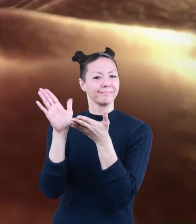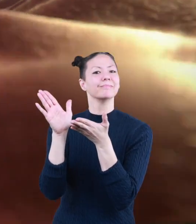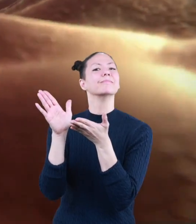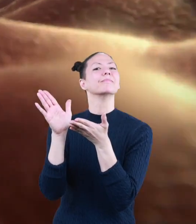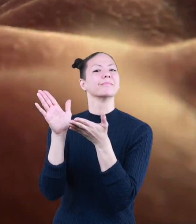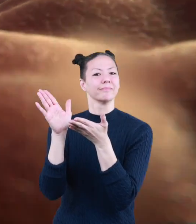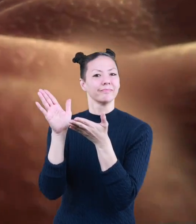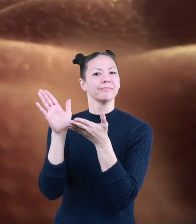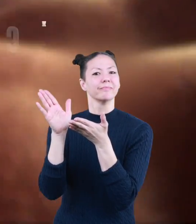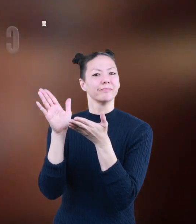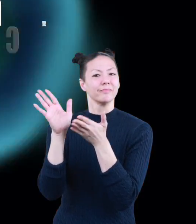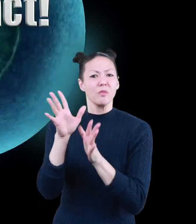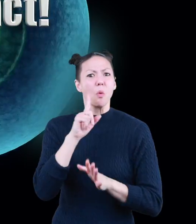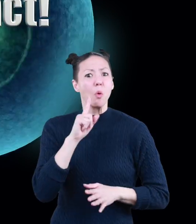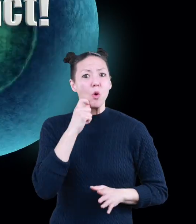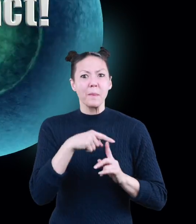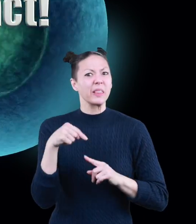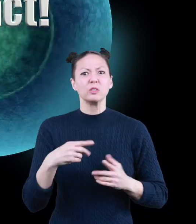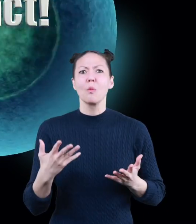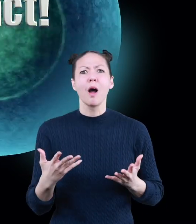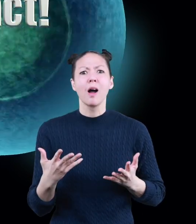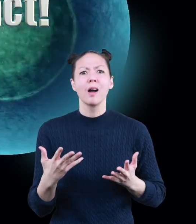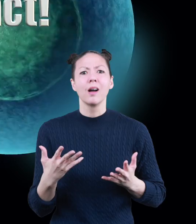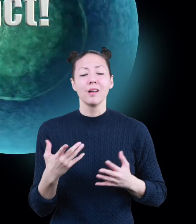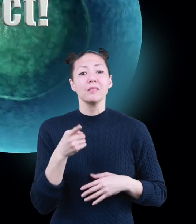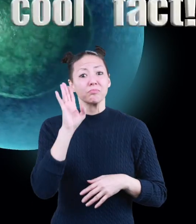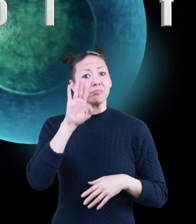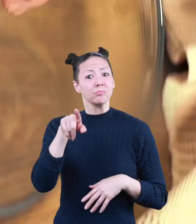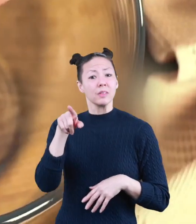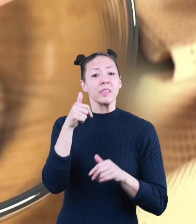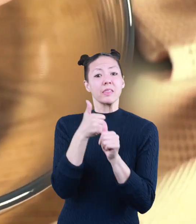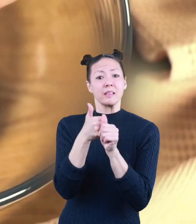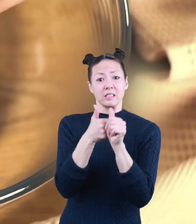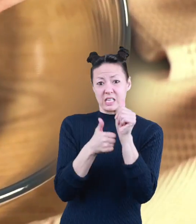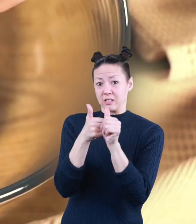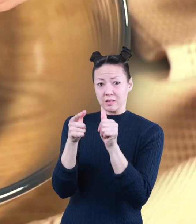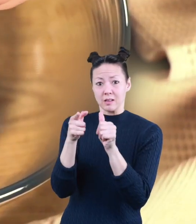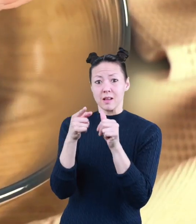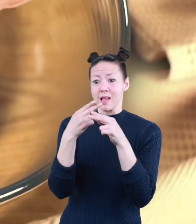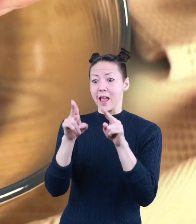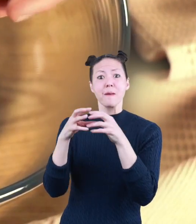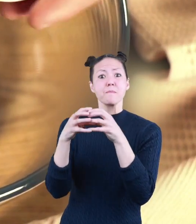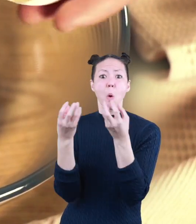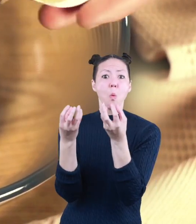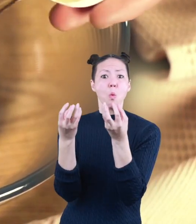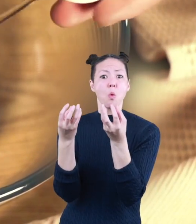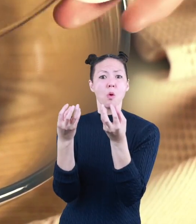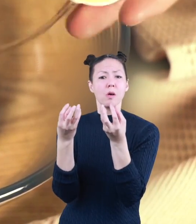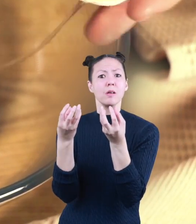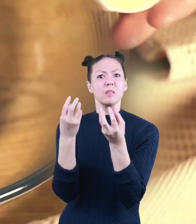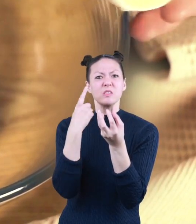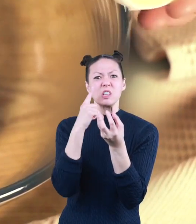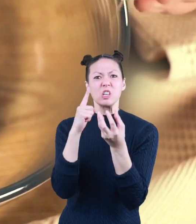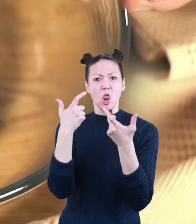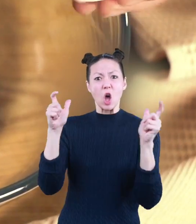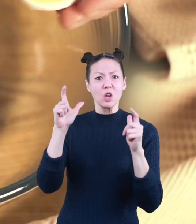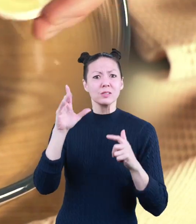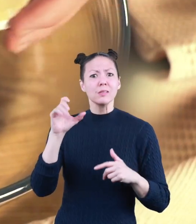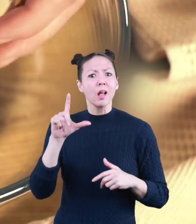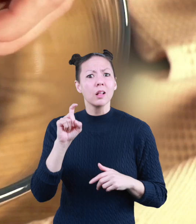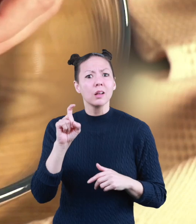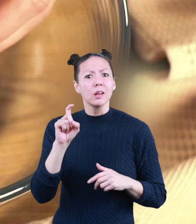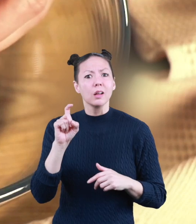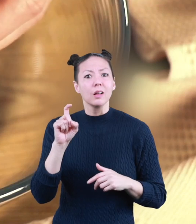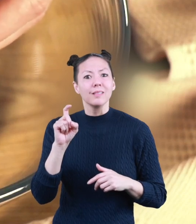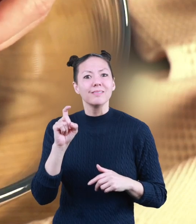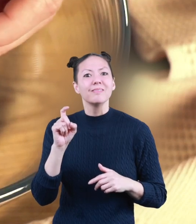like waste. Here's a cool fact. Did you know that each time you break open an egg, you see a large